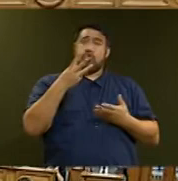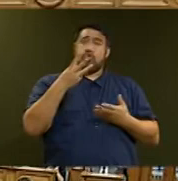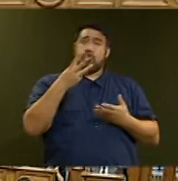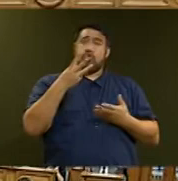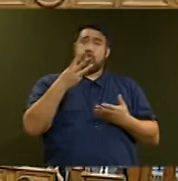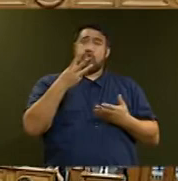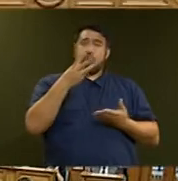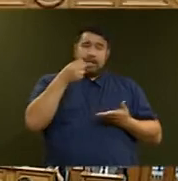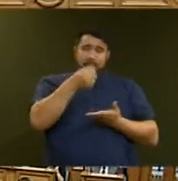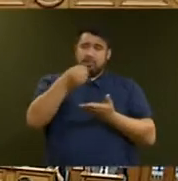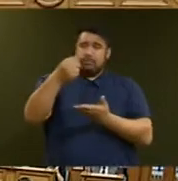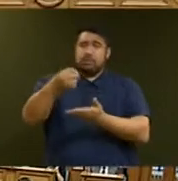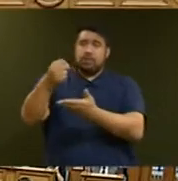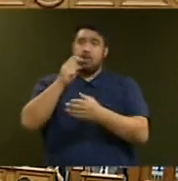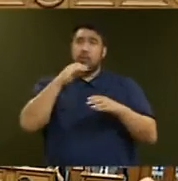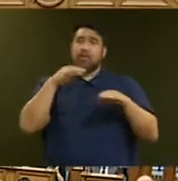...which to deliver on them.